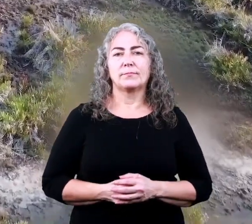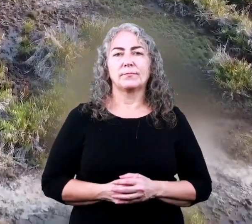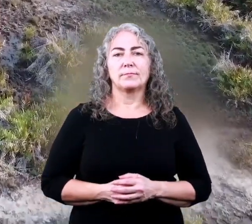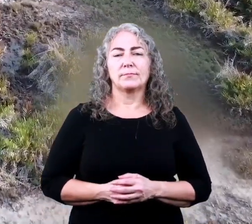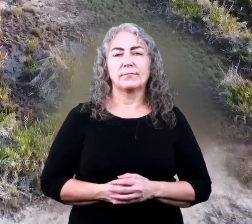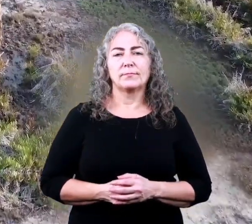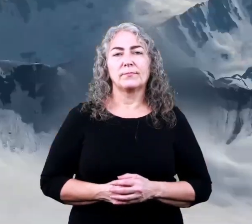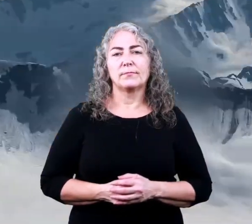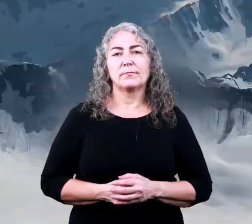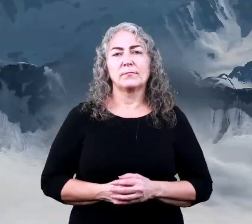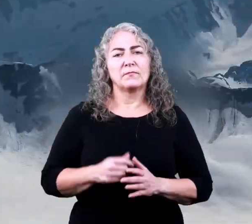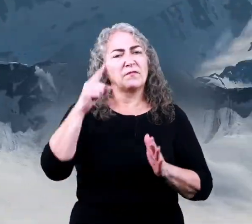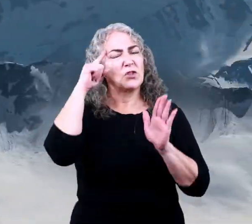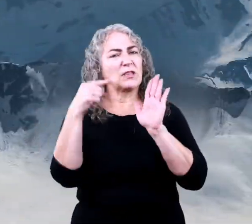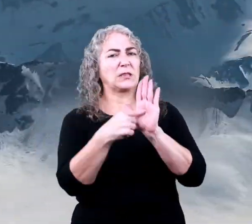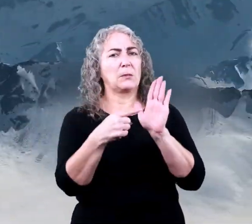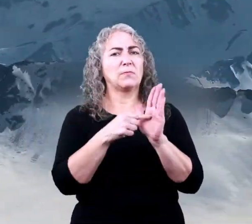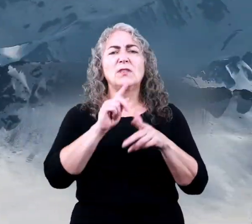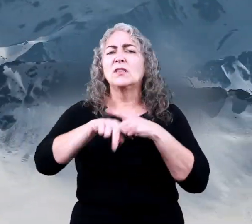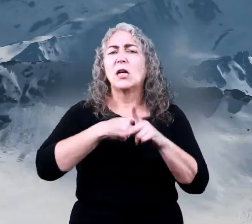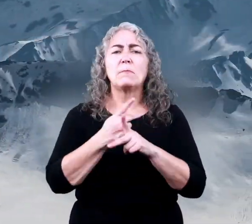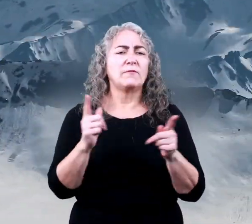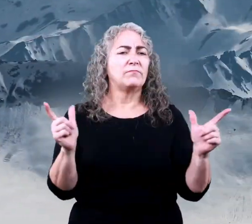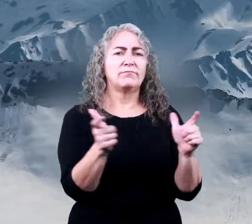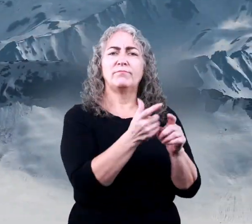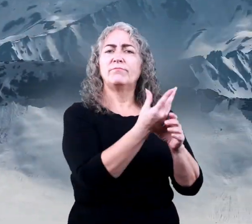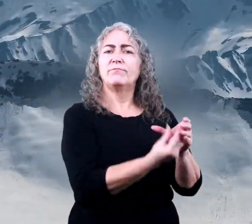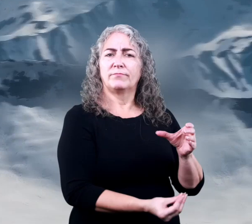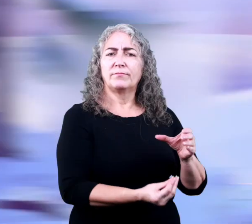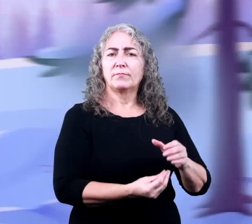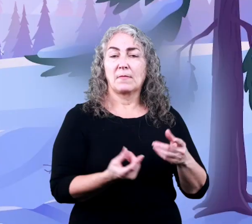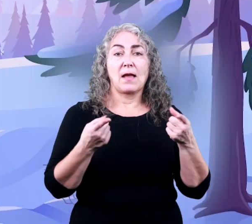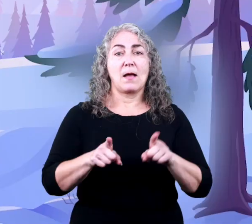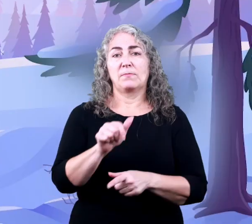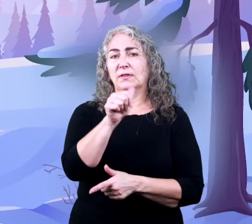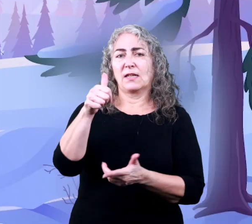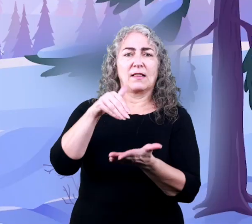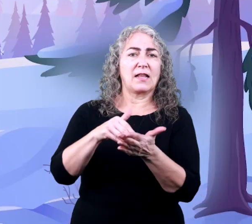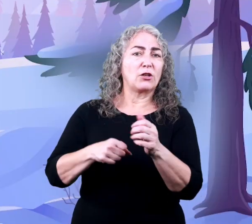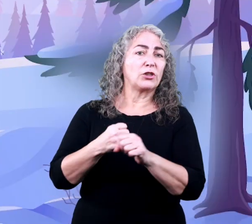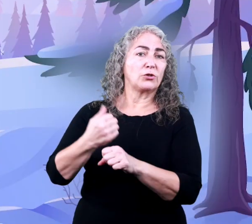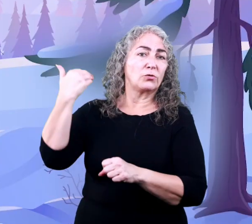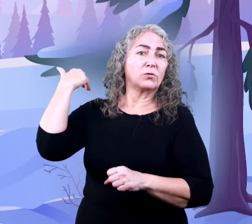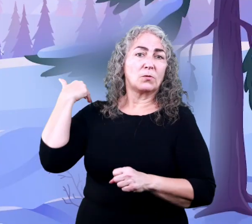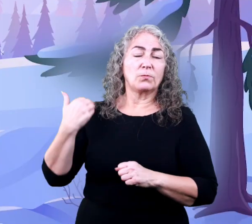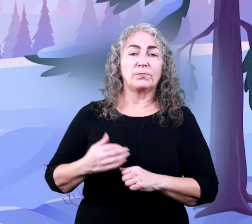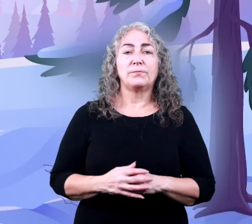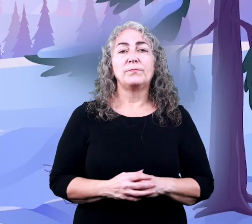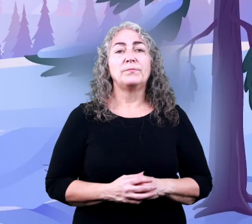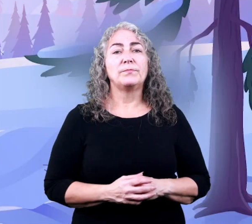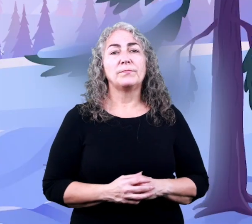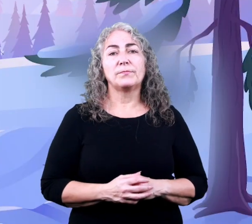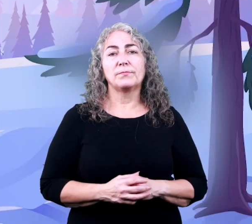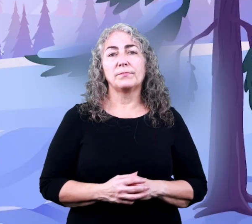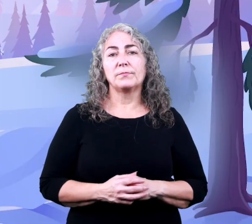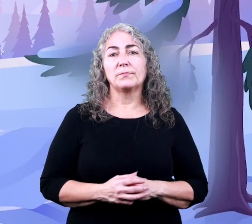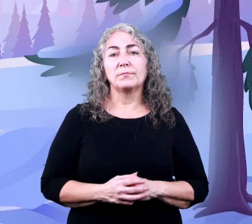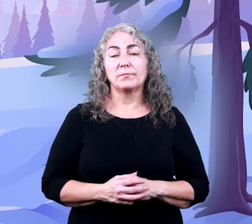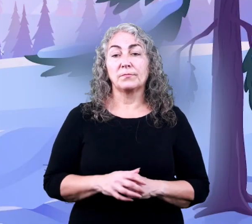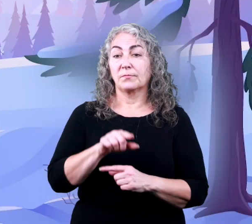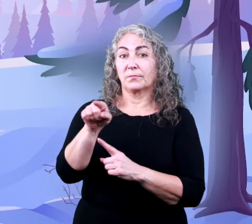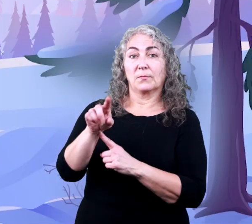an example of this type of extinction happened 10 000 years ago